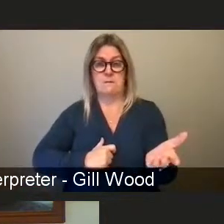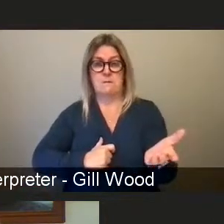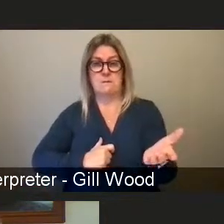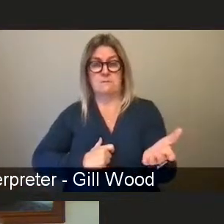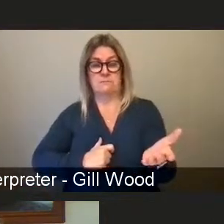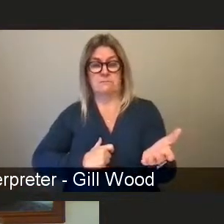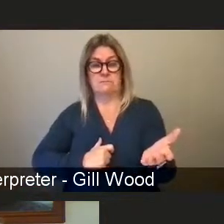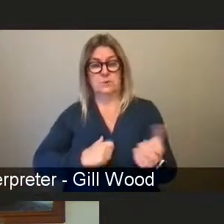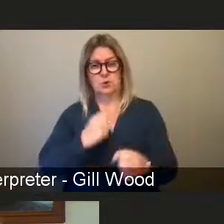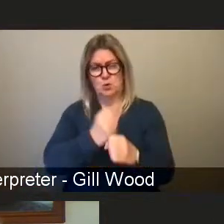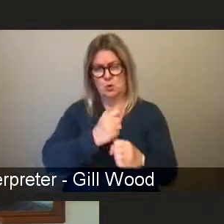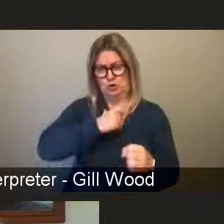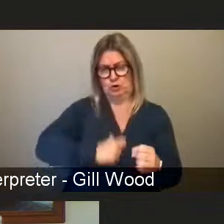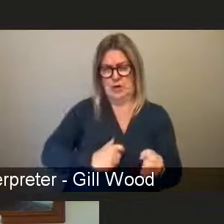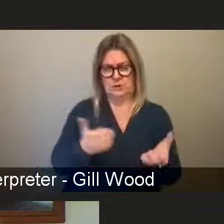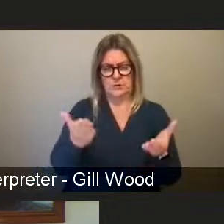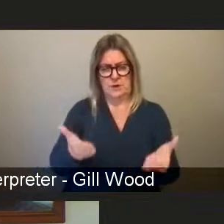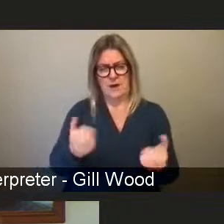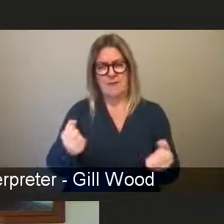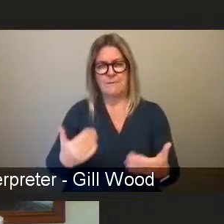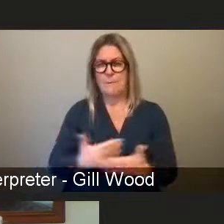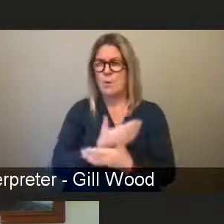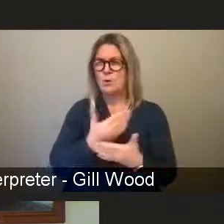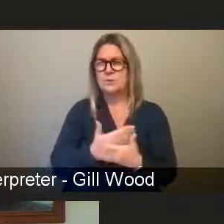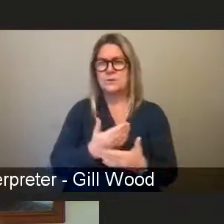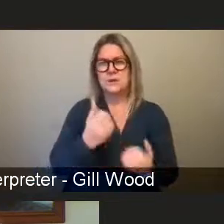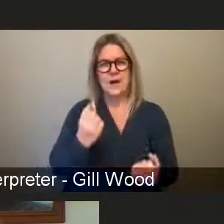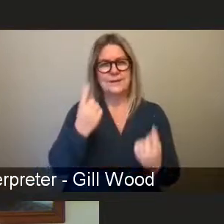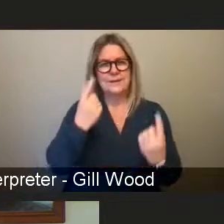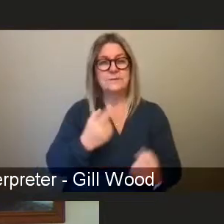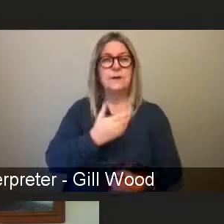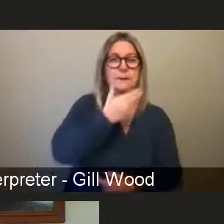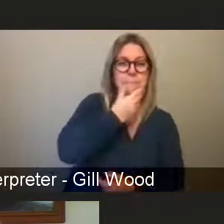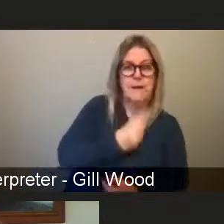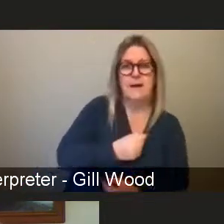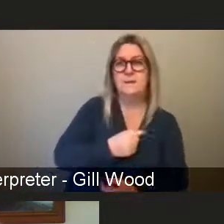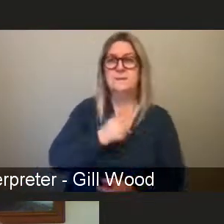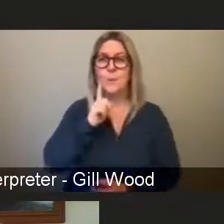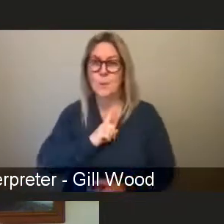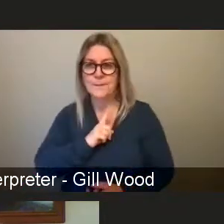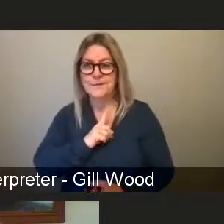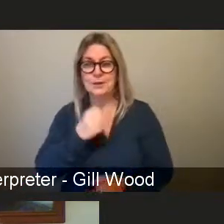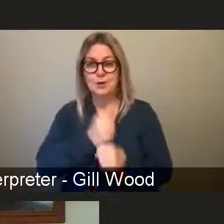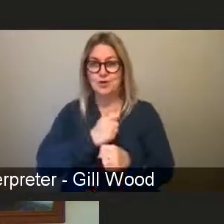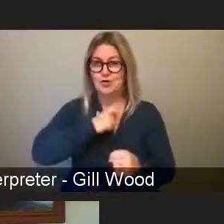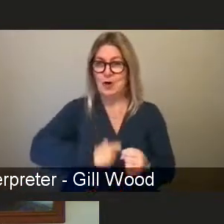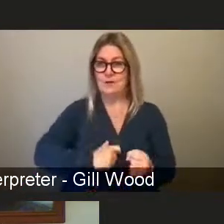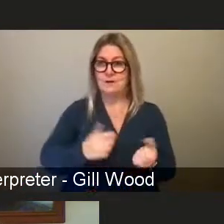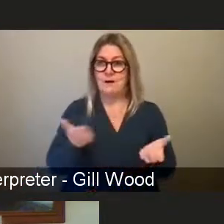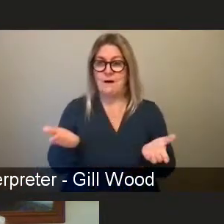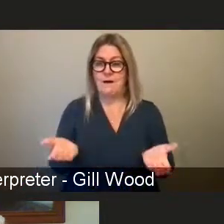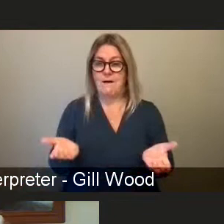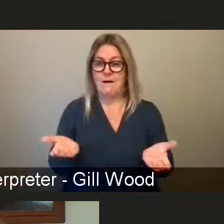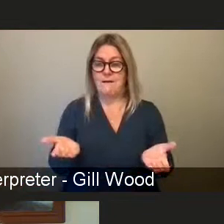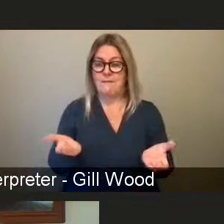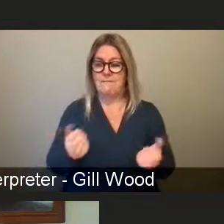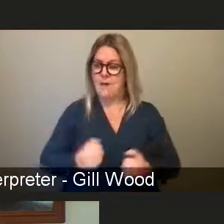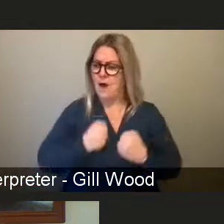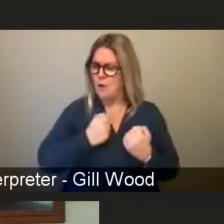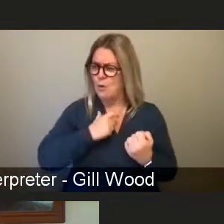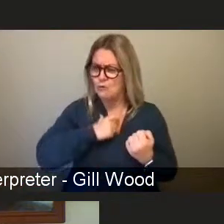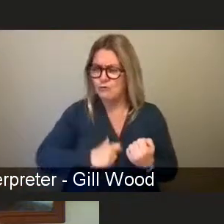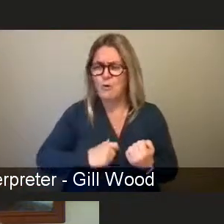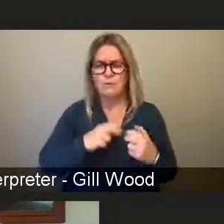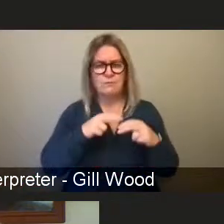modern ideas about men and women and gender and our roles in family, community, society?